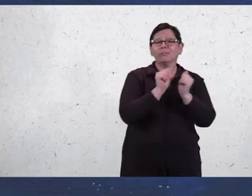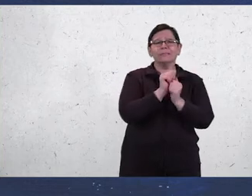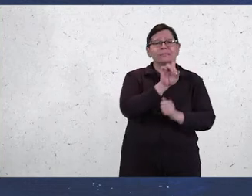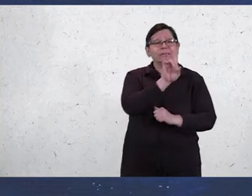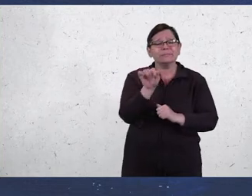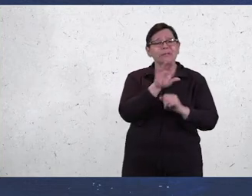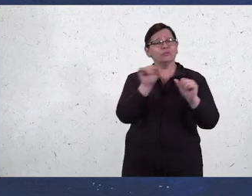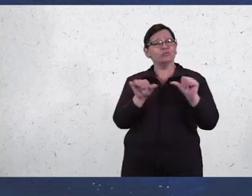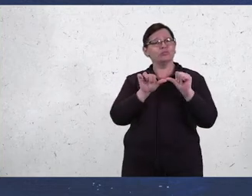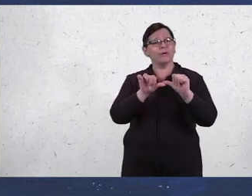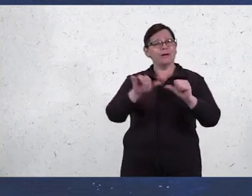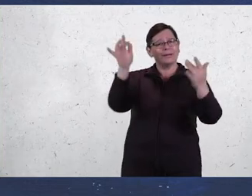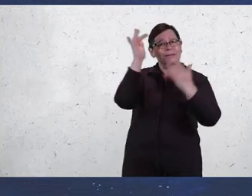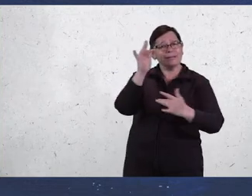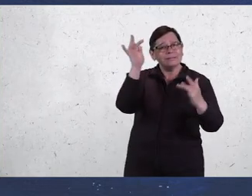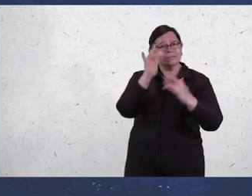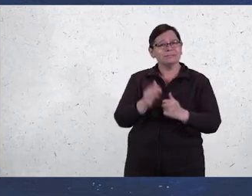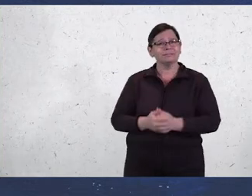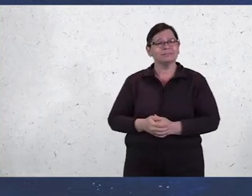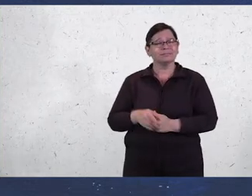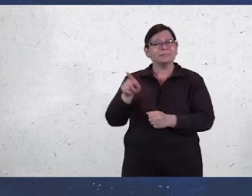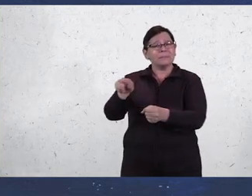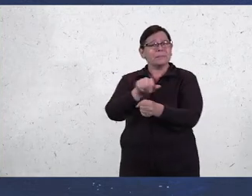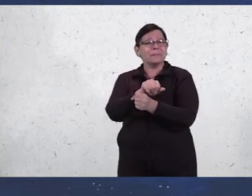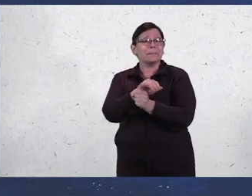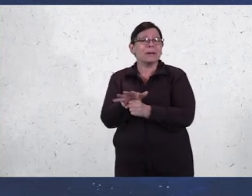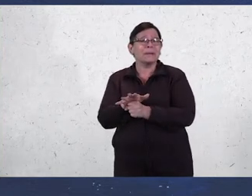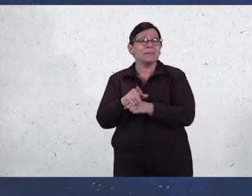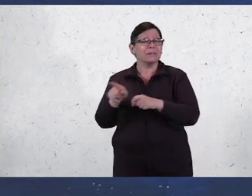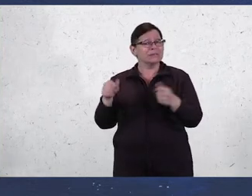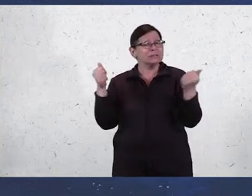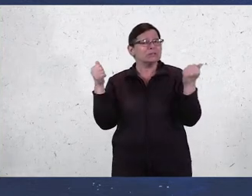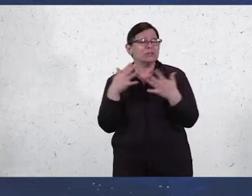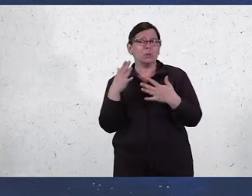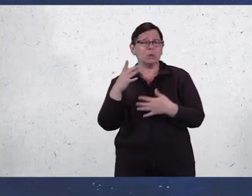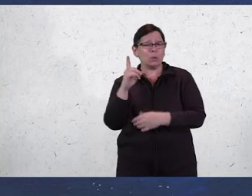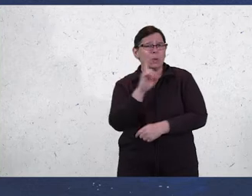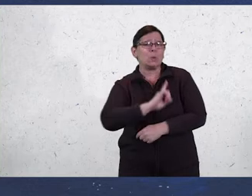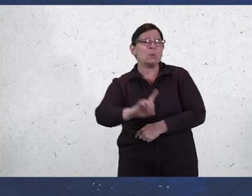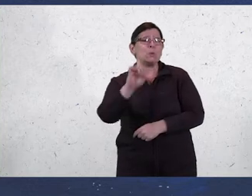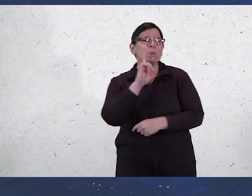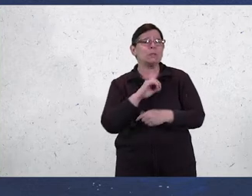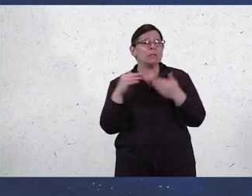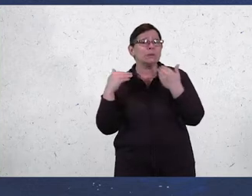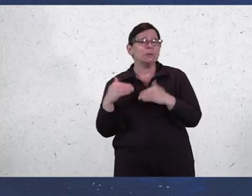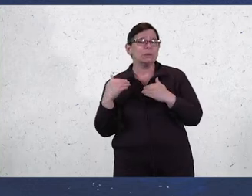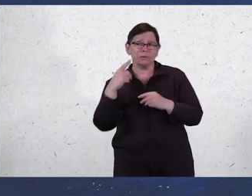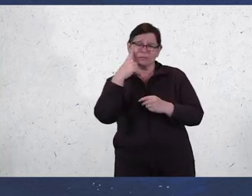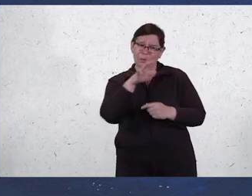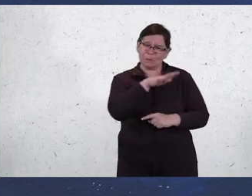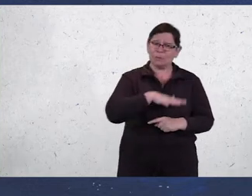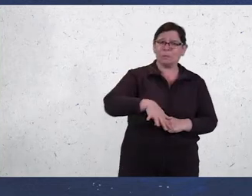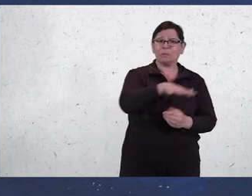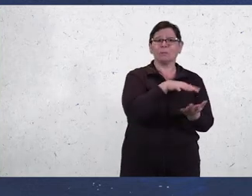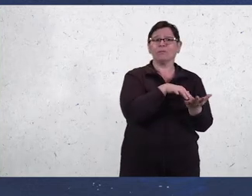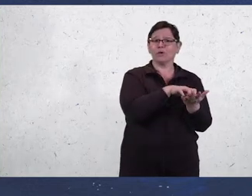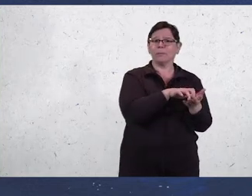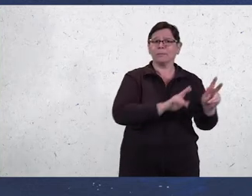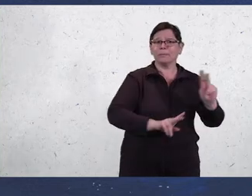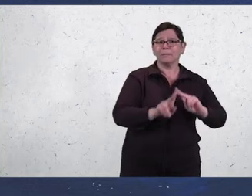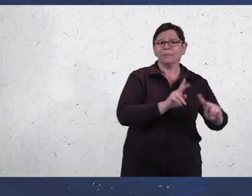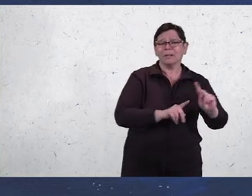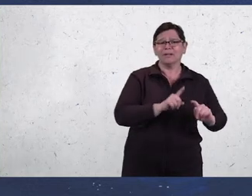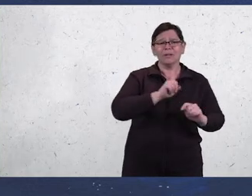disabilities and chronic illnesses. The pandemic has been a scary and lonely time specifically for the vulnerable,